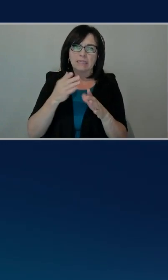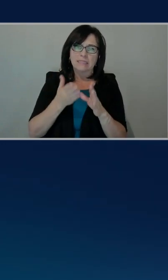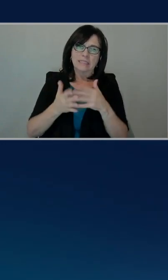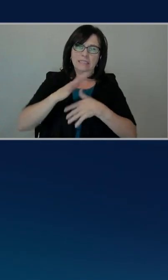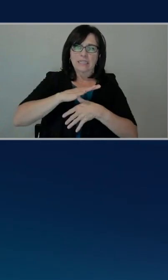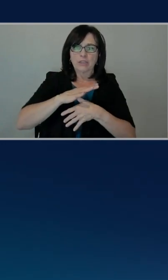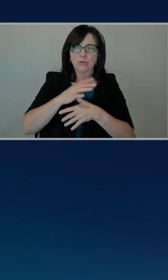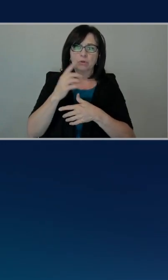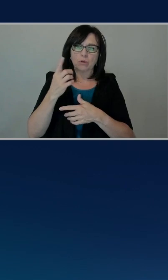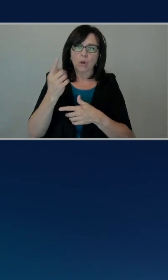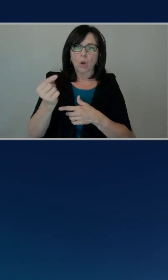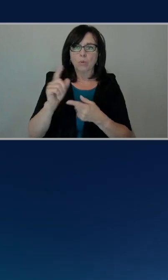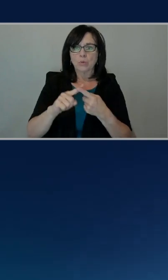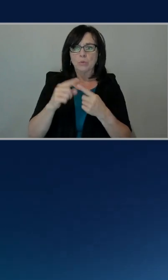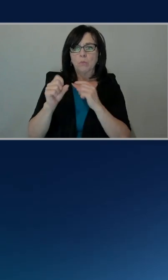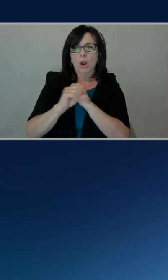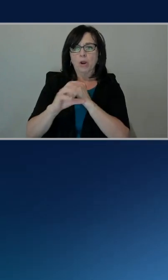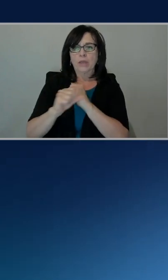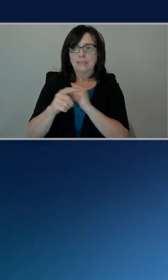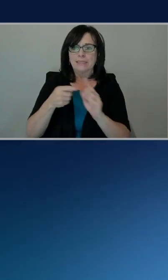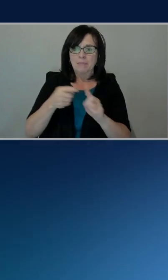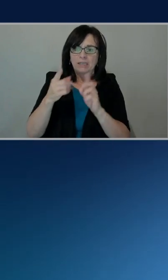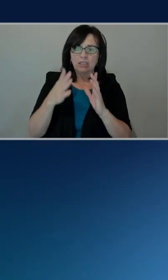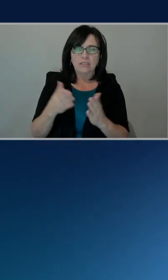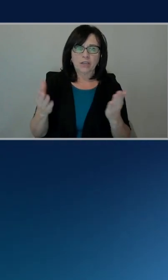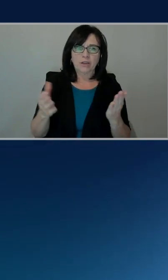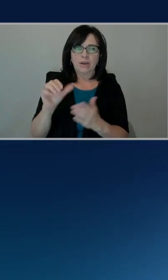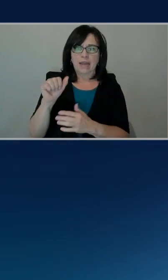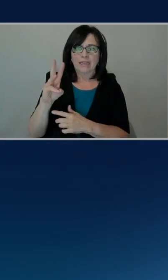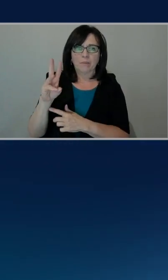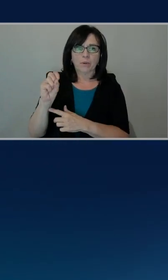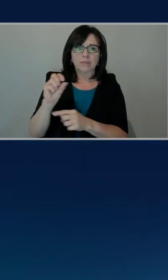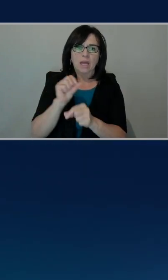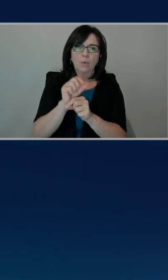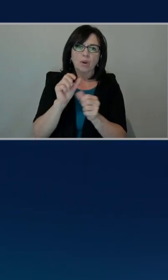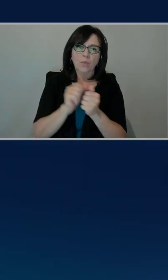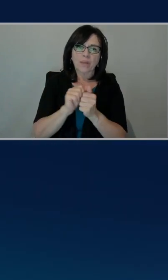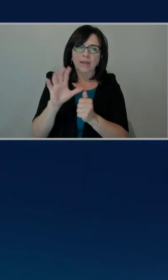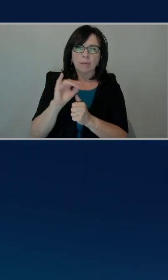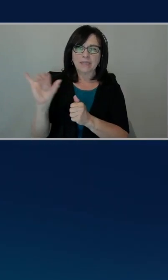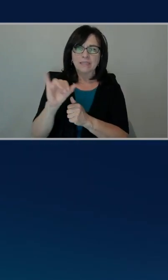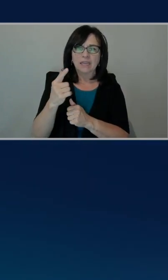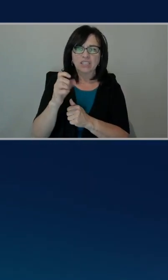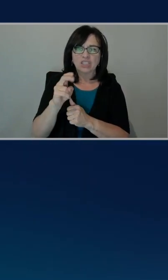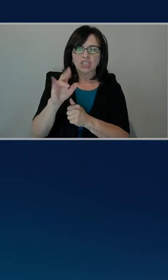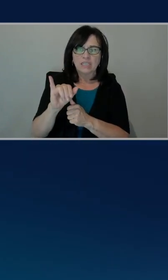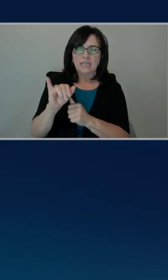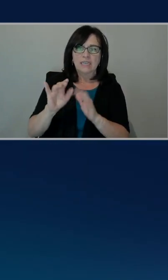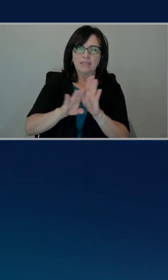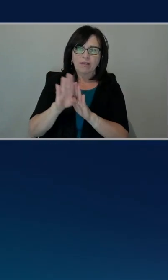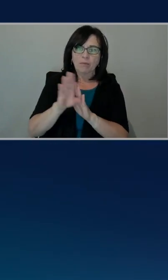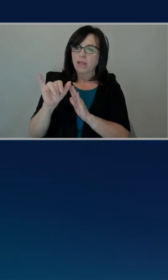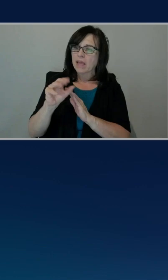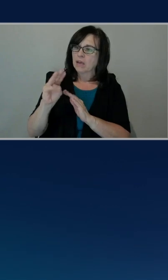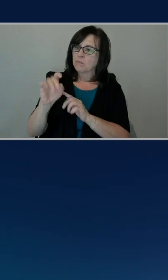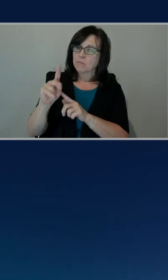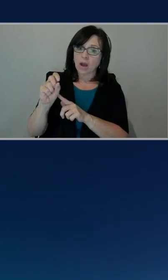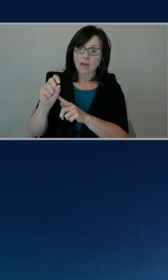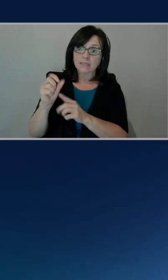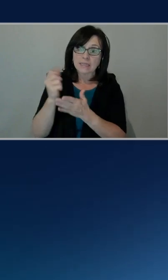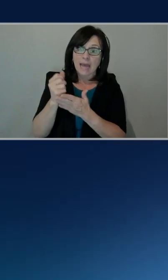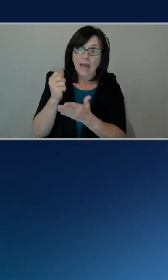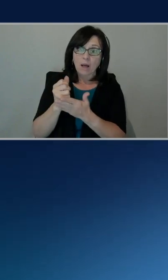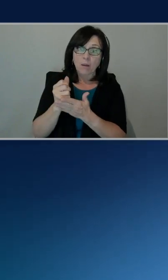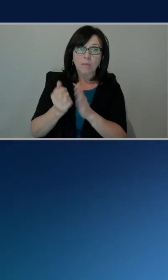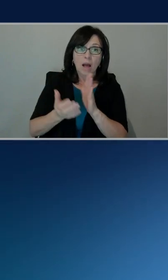companies like GNI developers like Monks to consult and optimize their workloads on EC2 infrastructure. And I cover